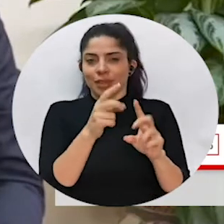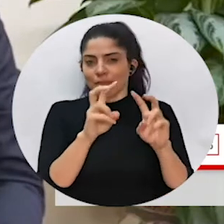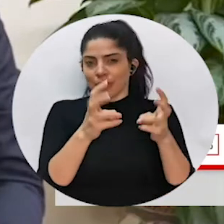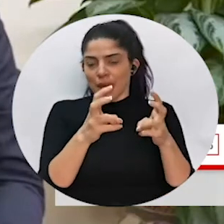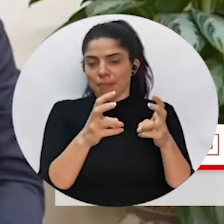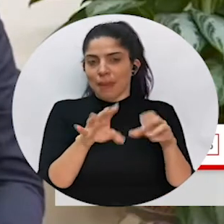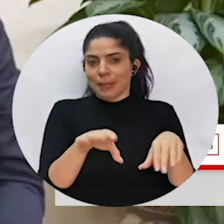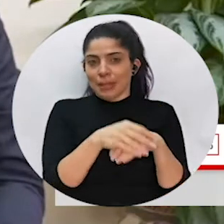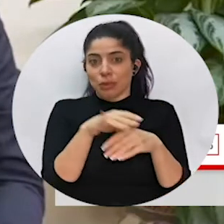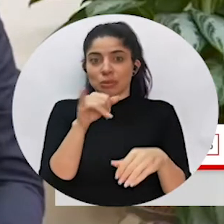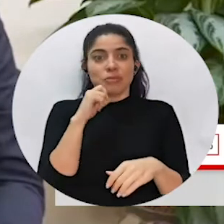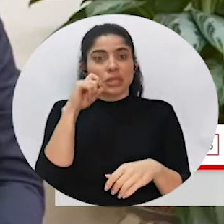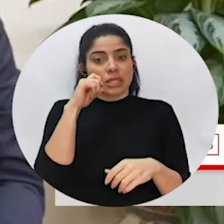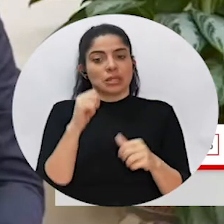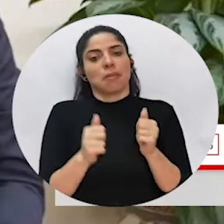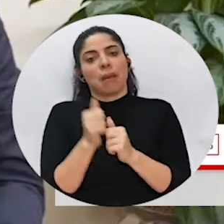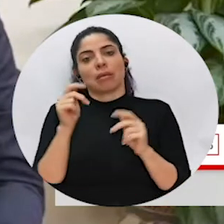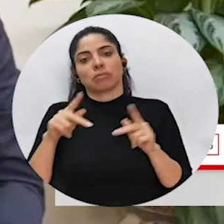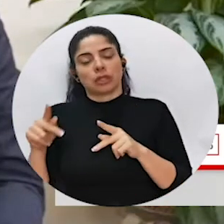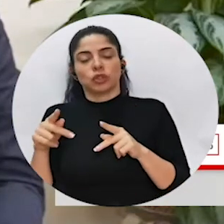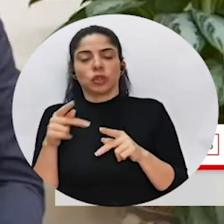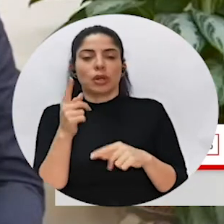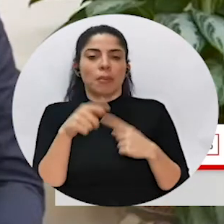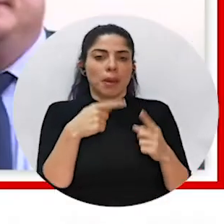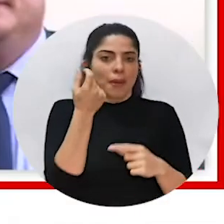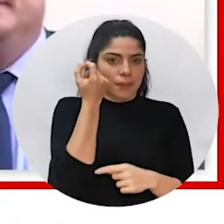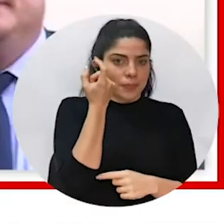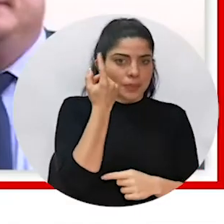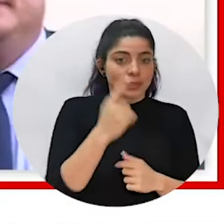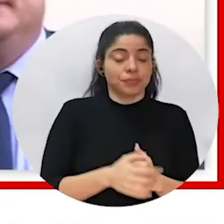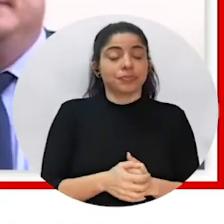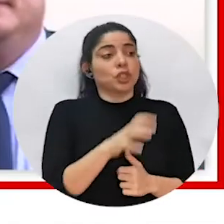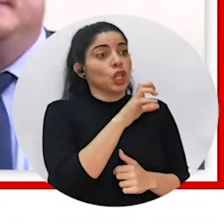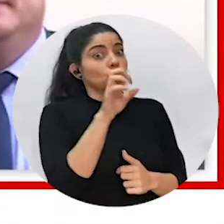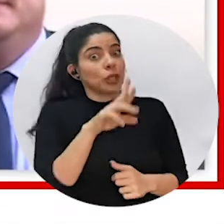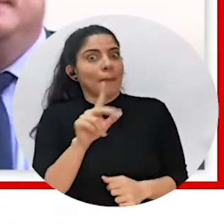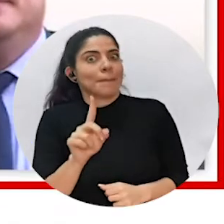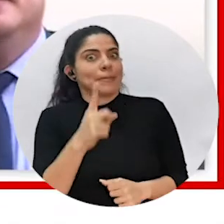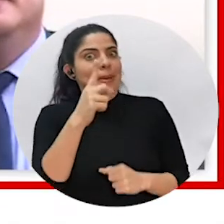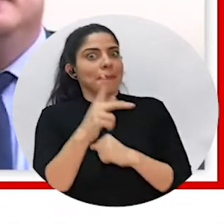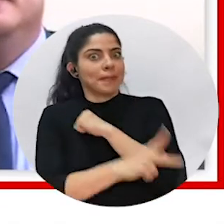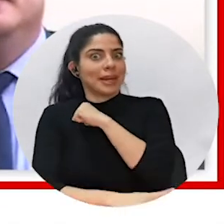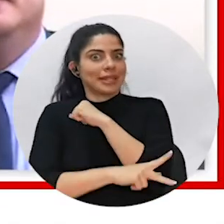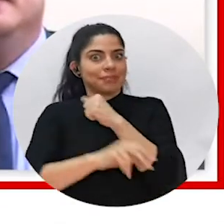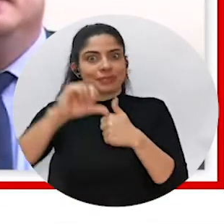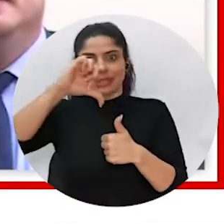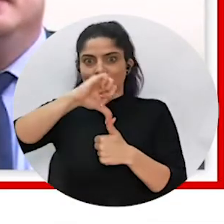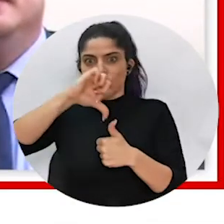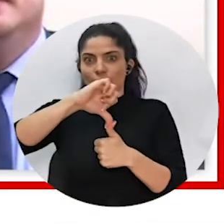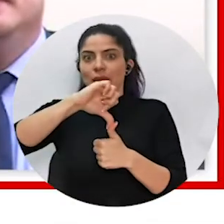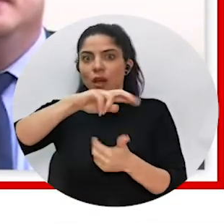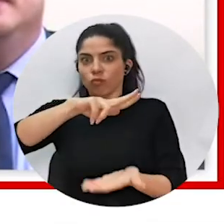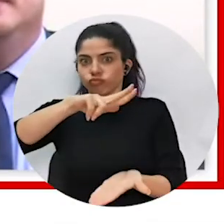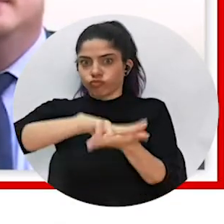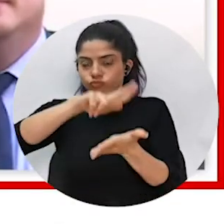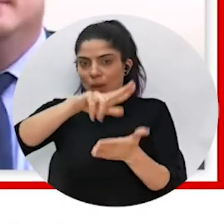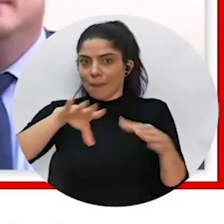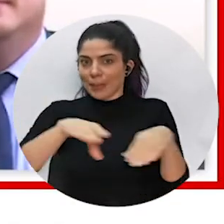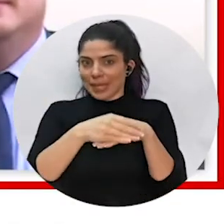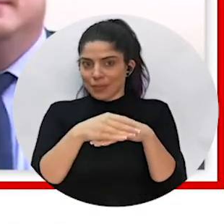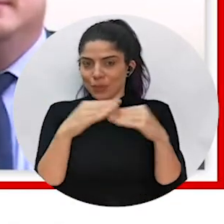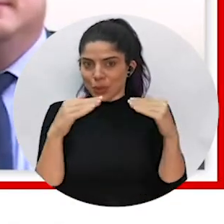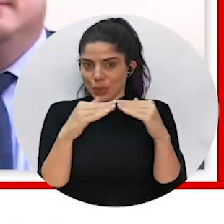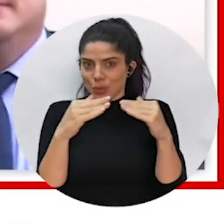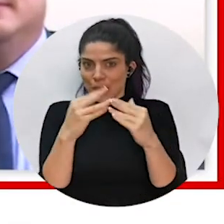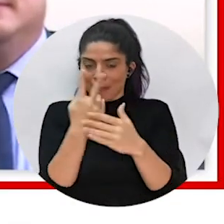the same-sex marriage. Right. Costa Rica is the first country in Central America to